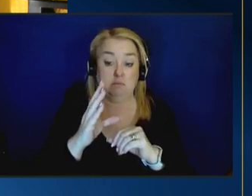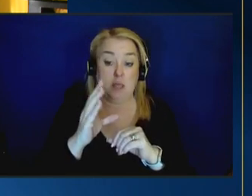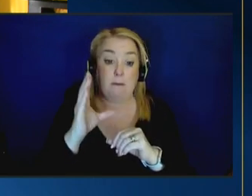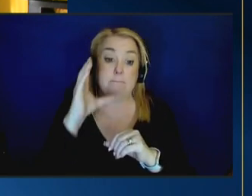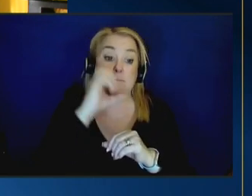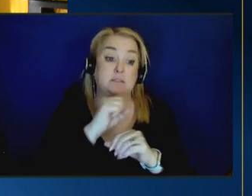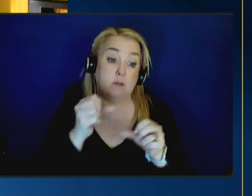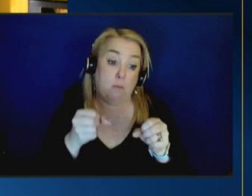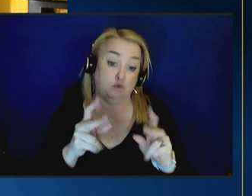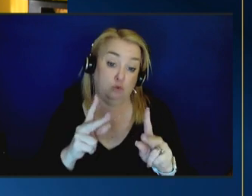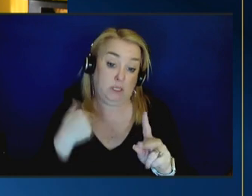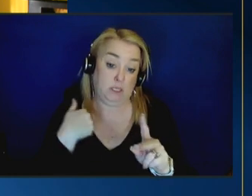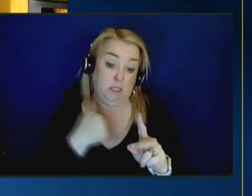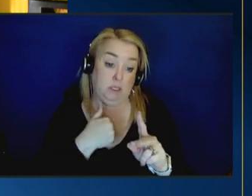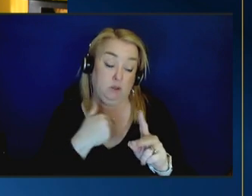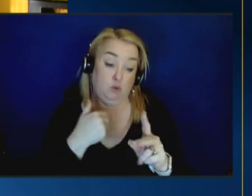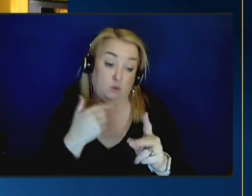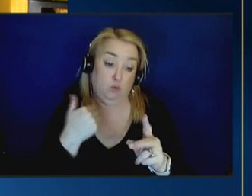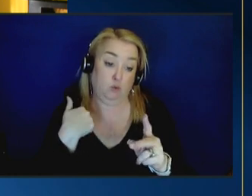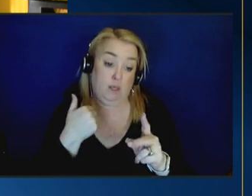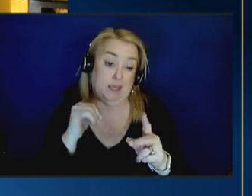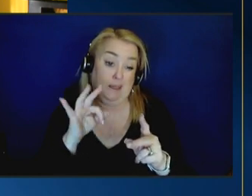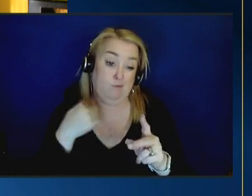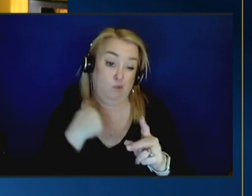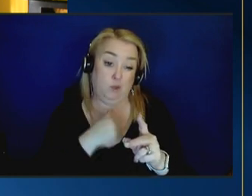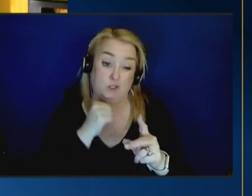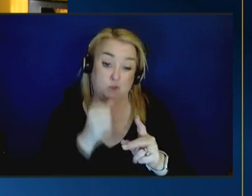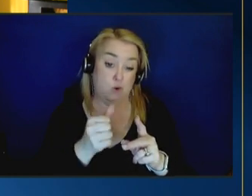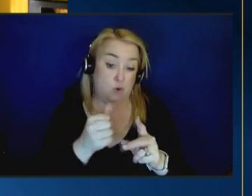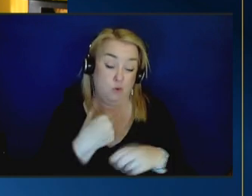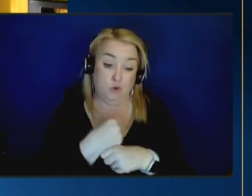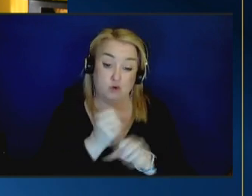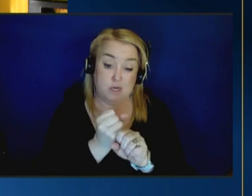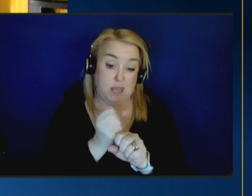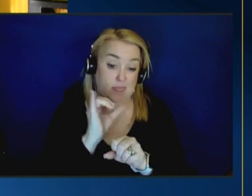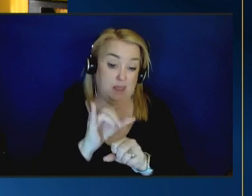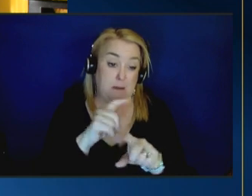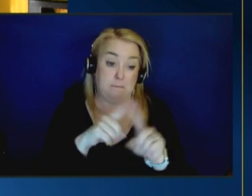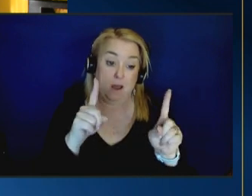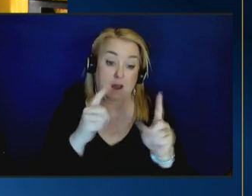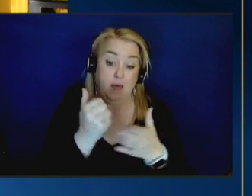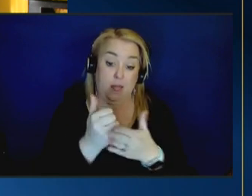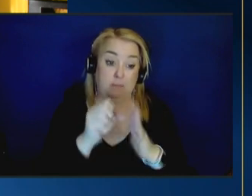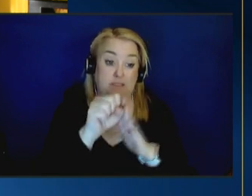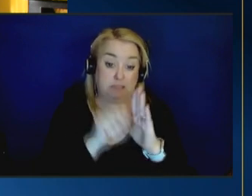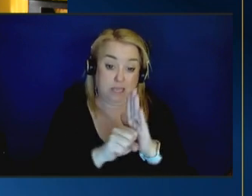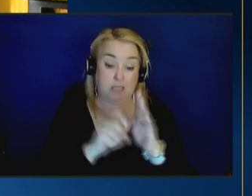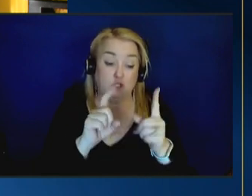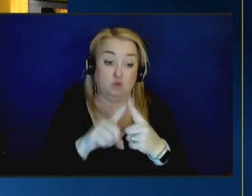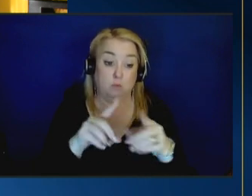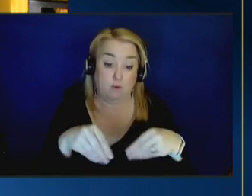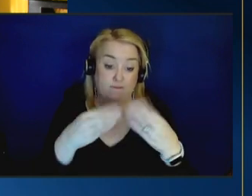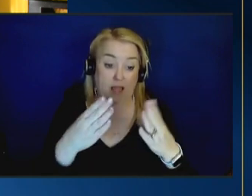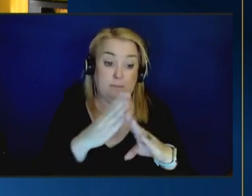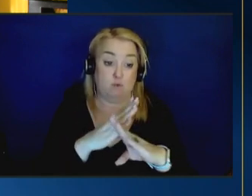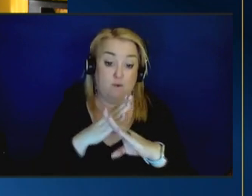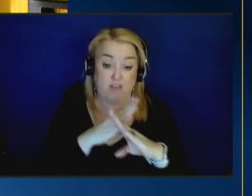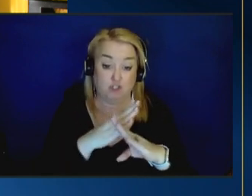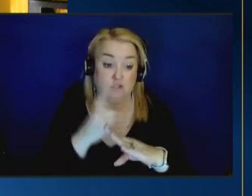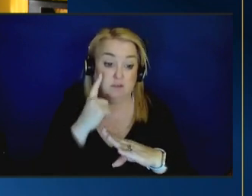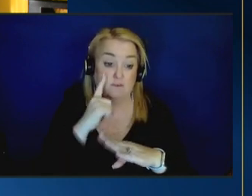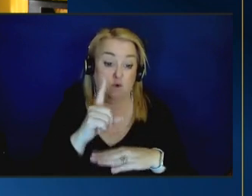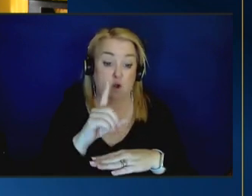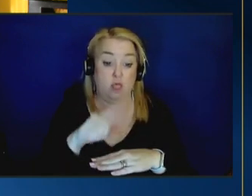just create this prevention space but also help states figure out how to do prevention for those families that are at the greatest